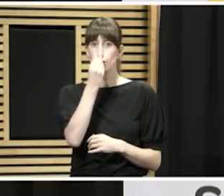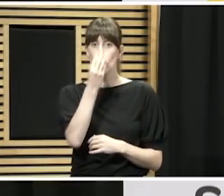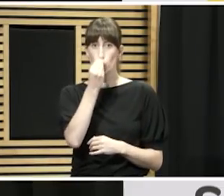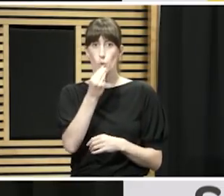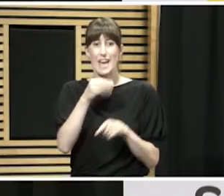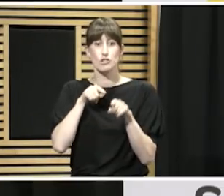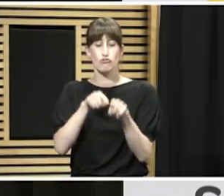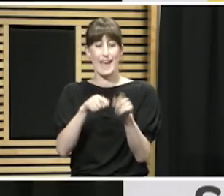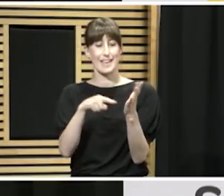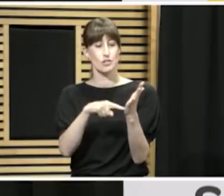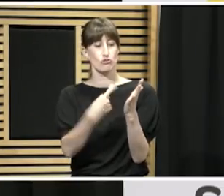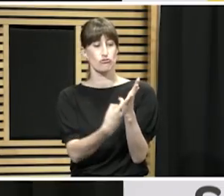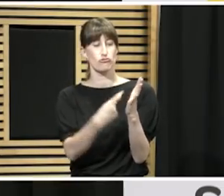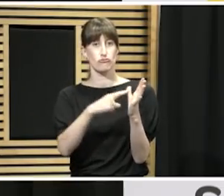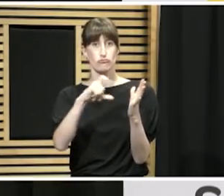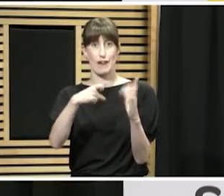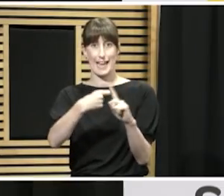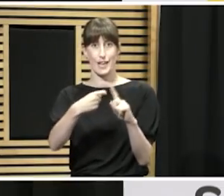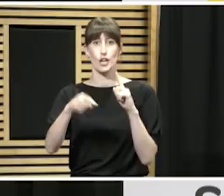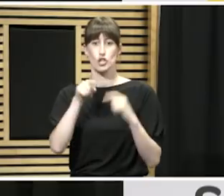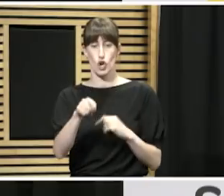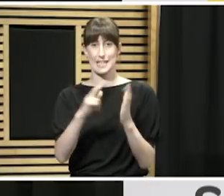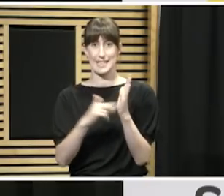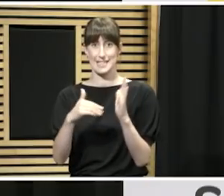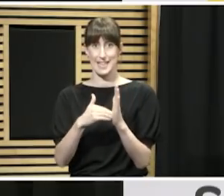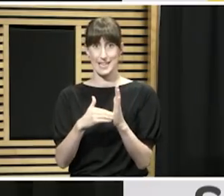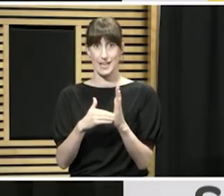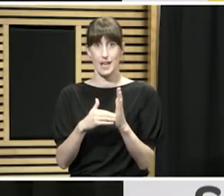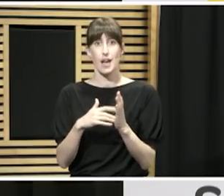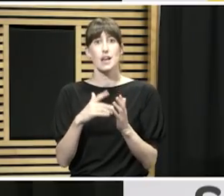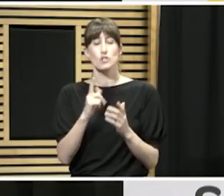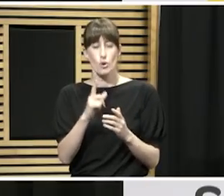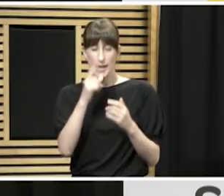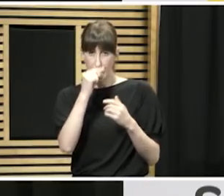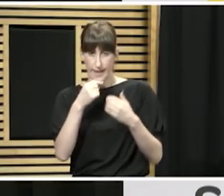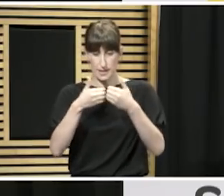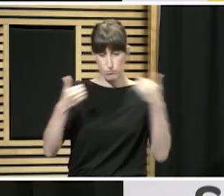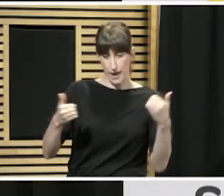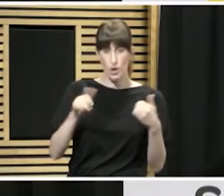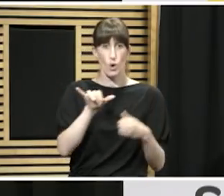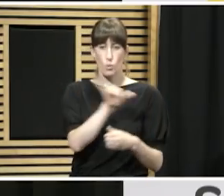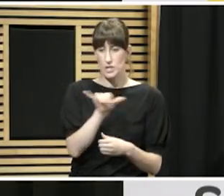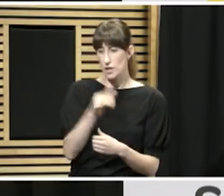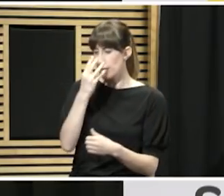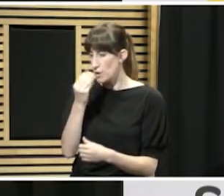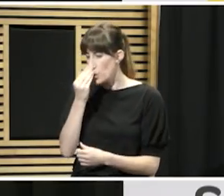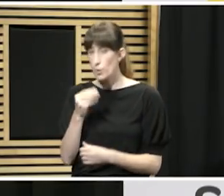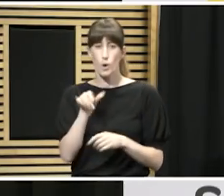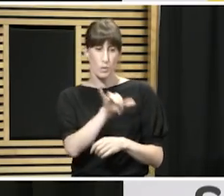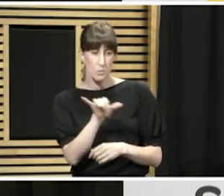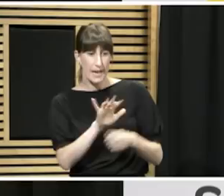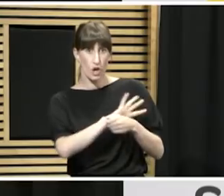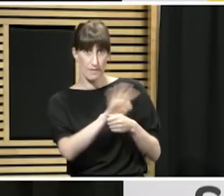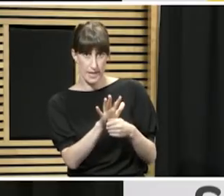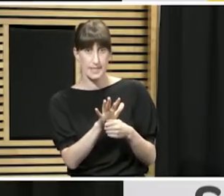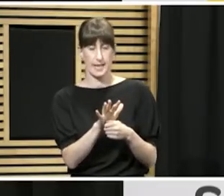we can all contribute to the monitoring of influenza-like symptoms and specifically to COVID-19 across New